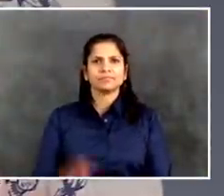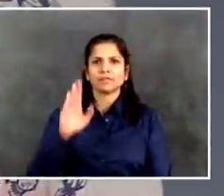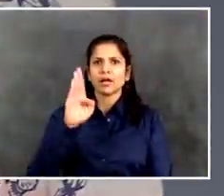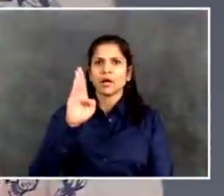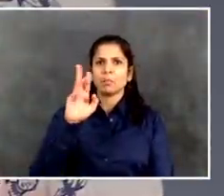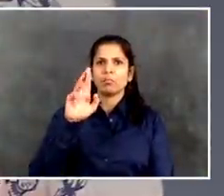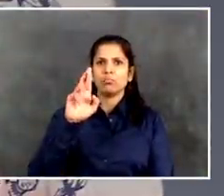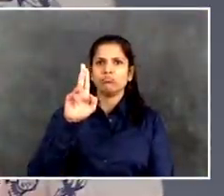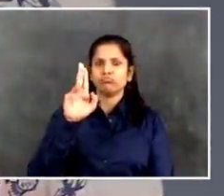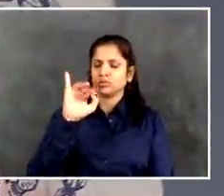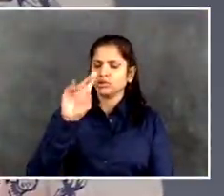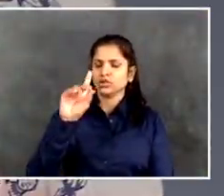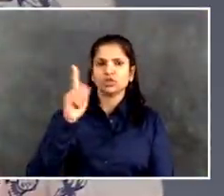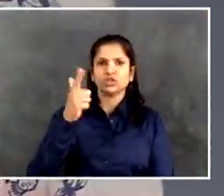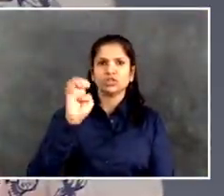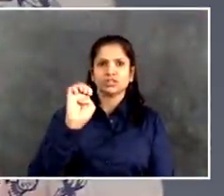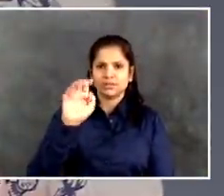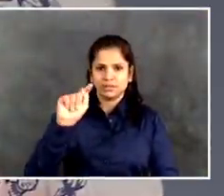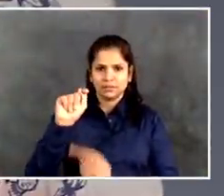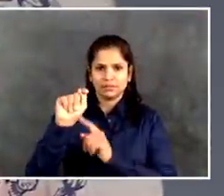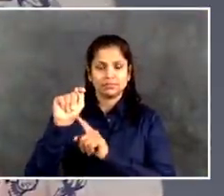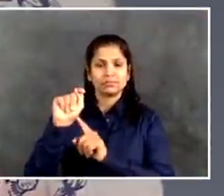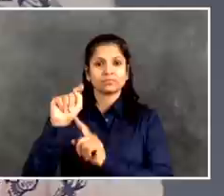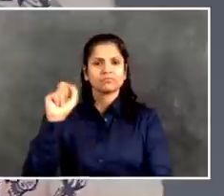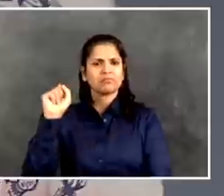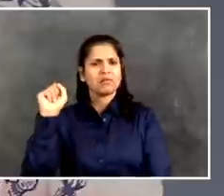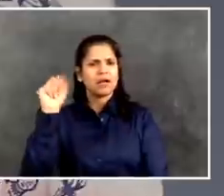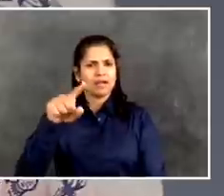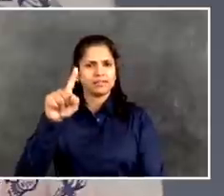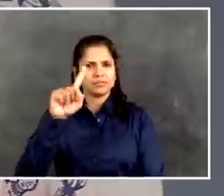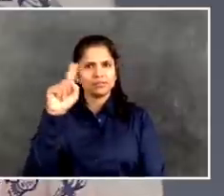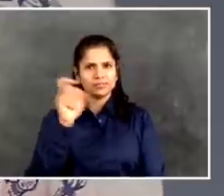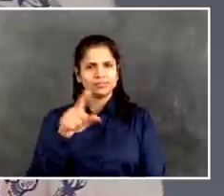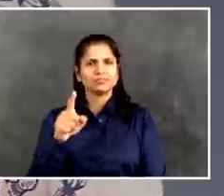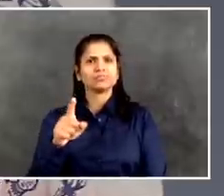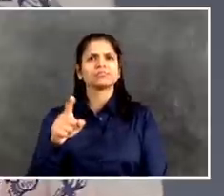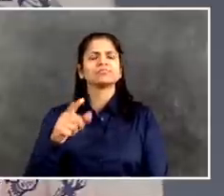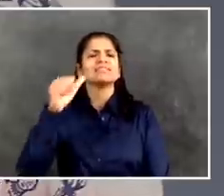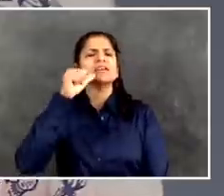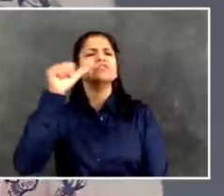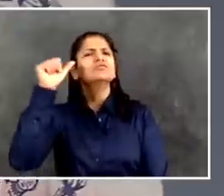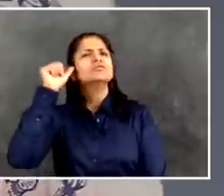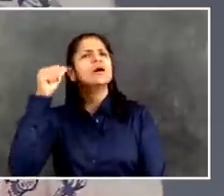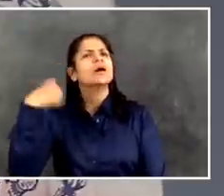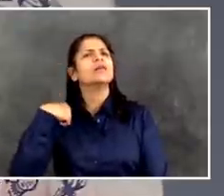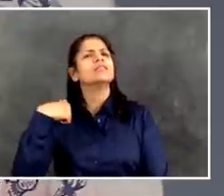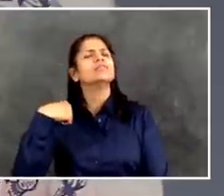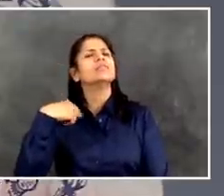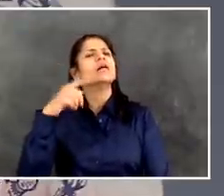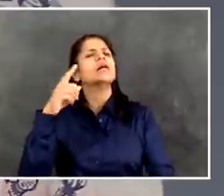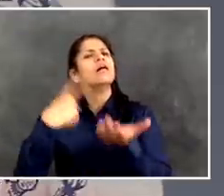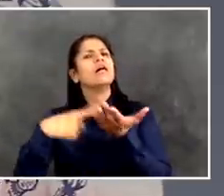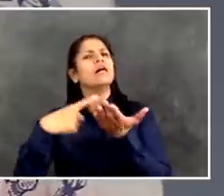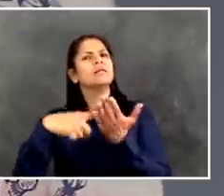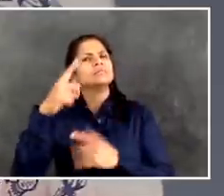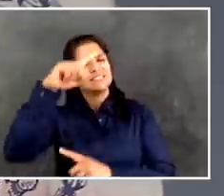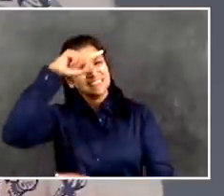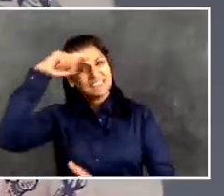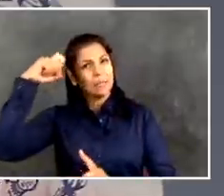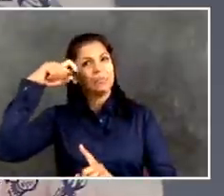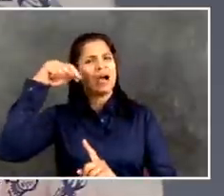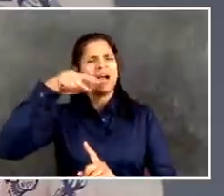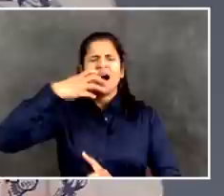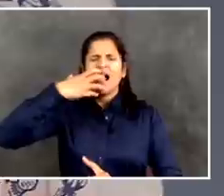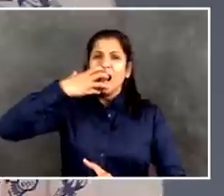I'm wondering, first, what the status of that thinking and planning is. And Comptroller Scott Stringer is urging the